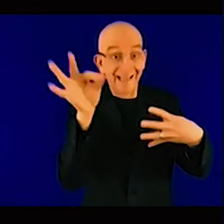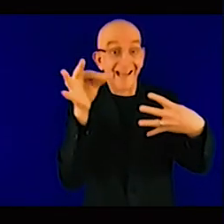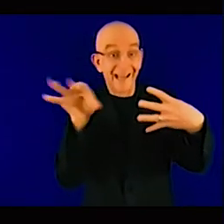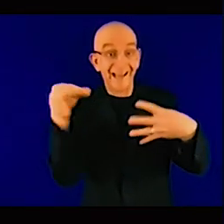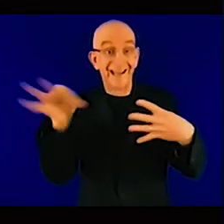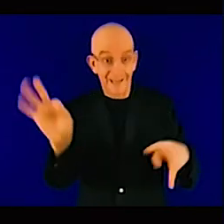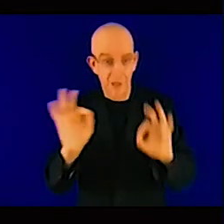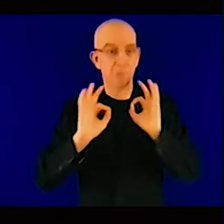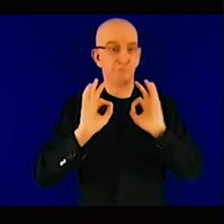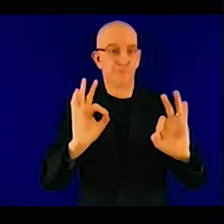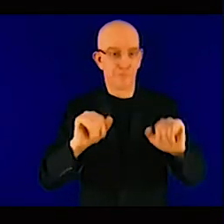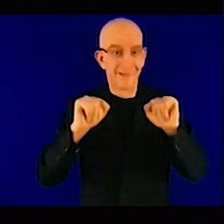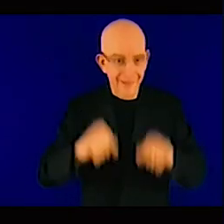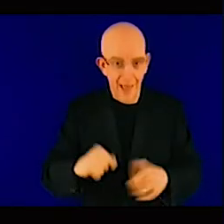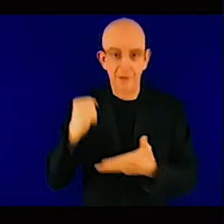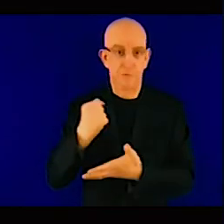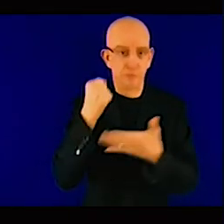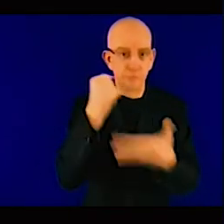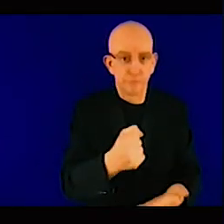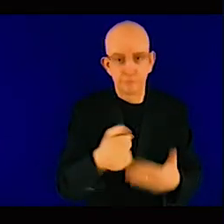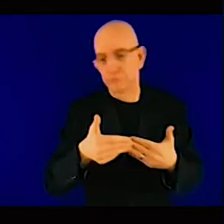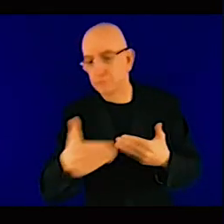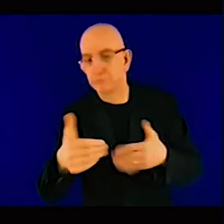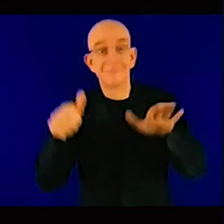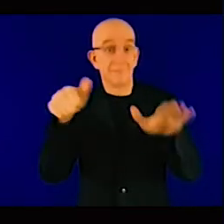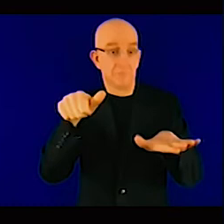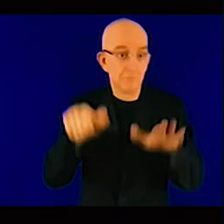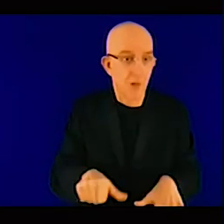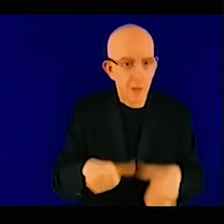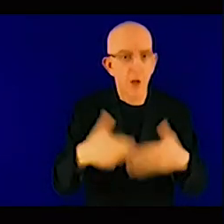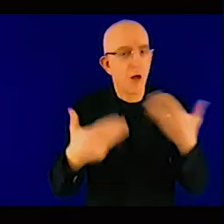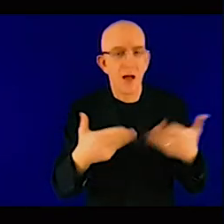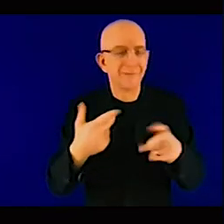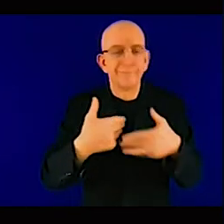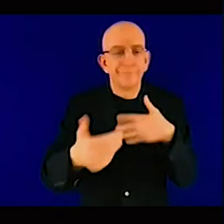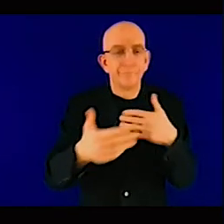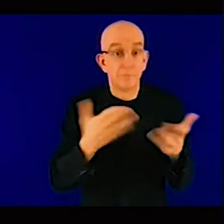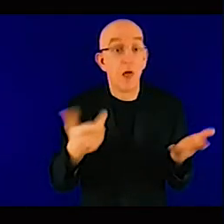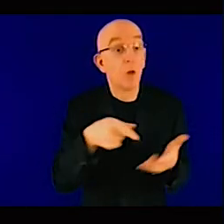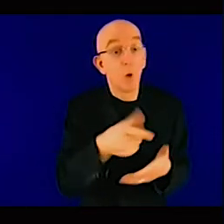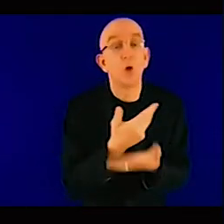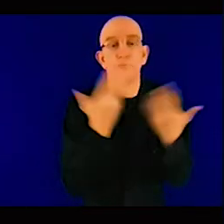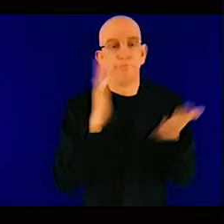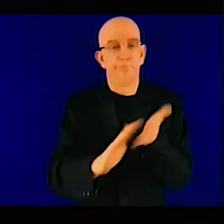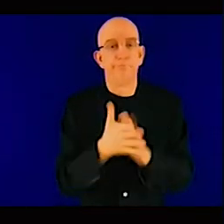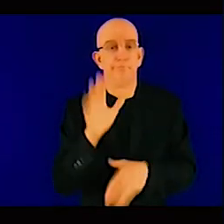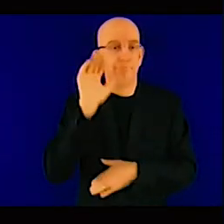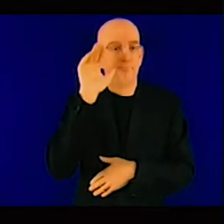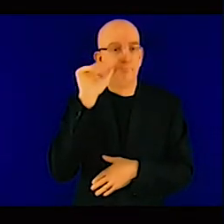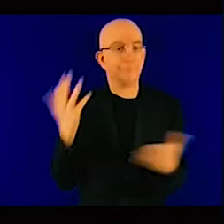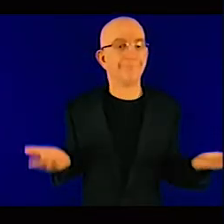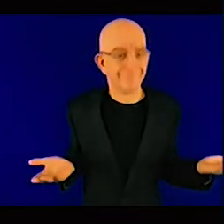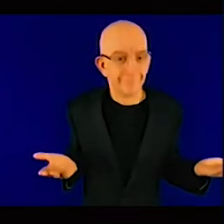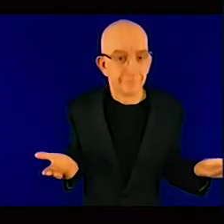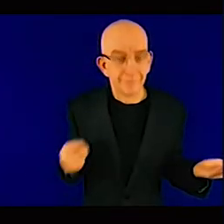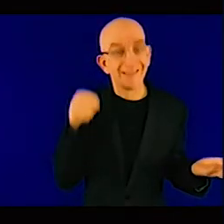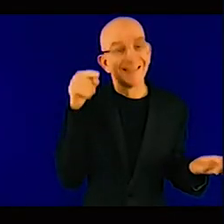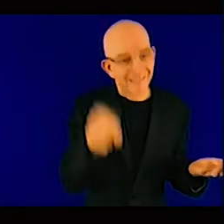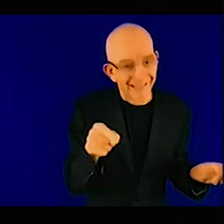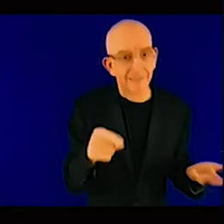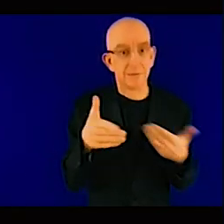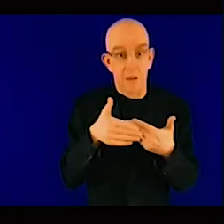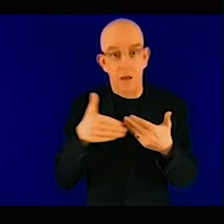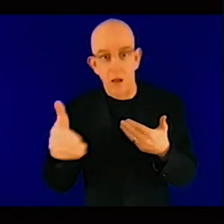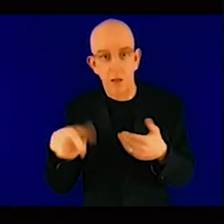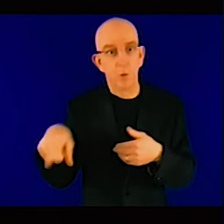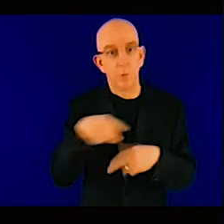or just don't have it at all because the amount of time people spend sitting down talking providing information that kind of stuff it discourages investors